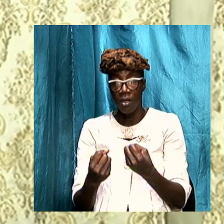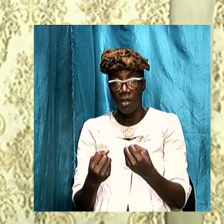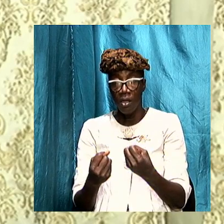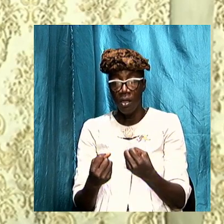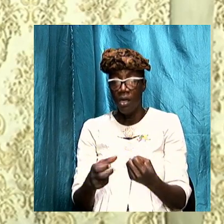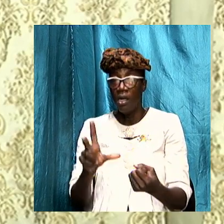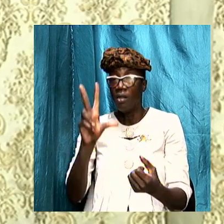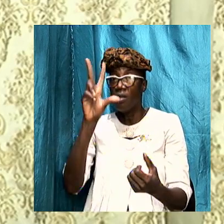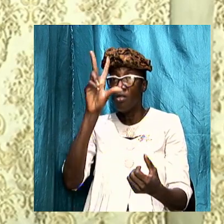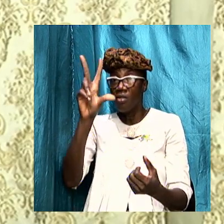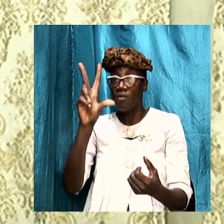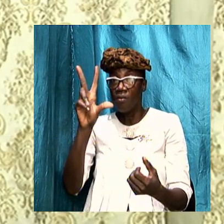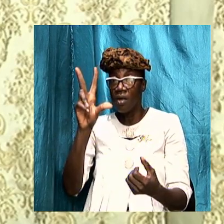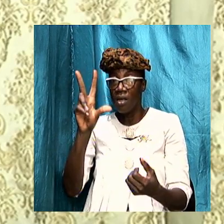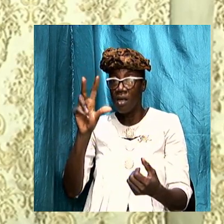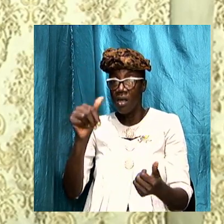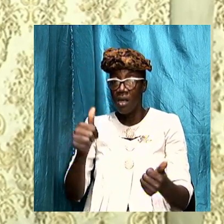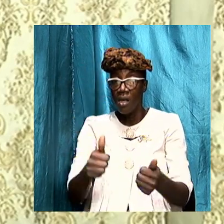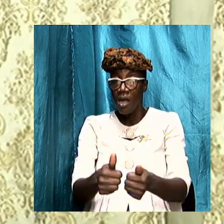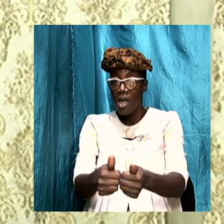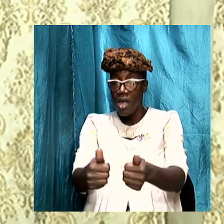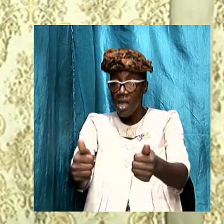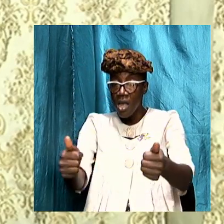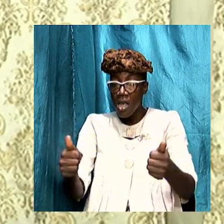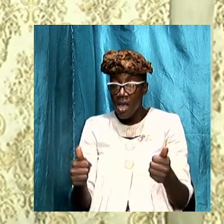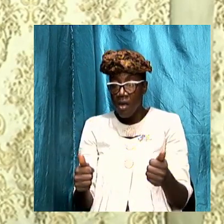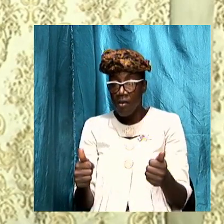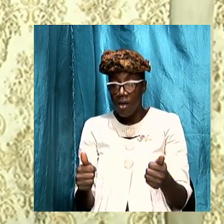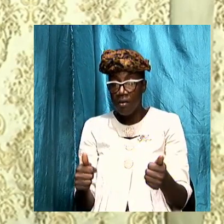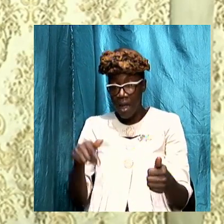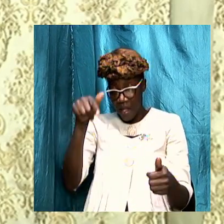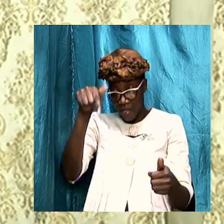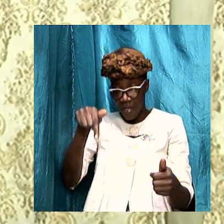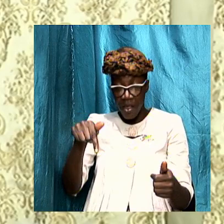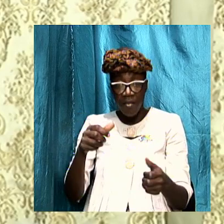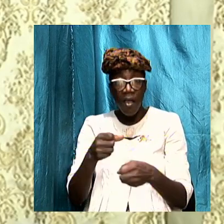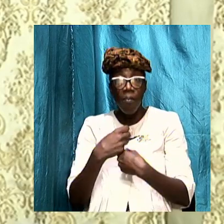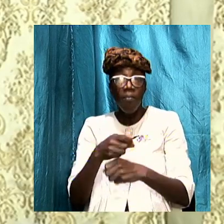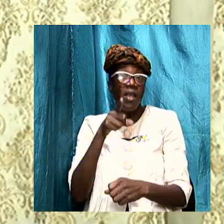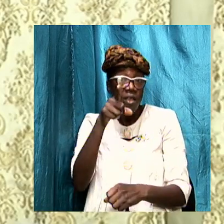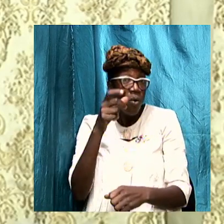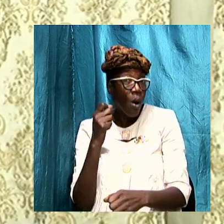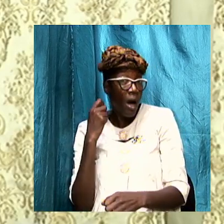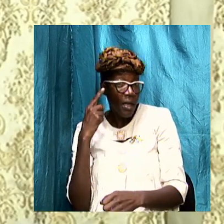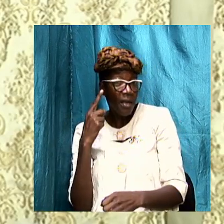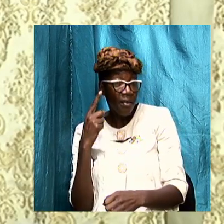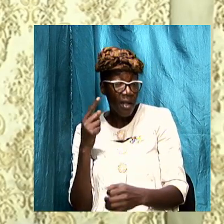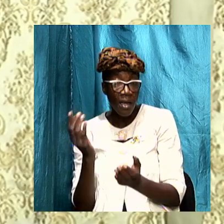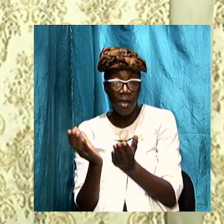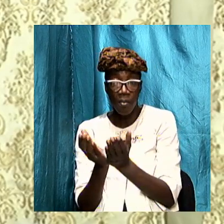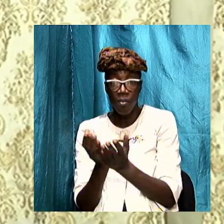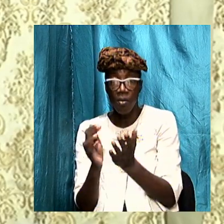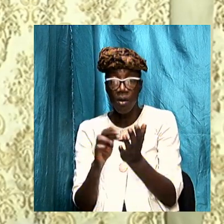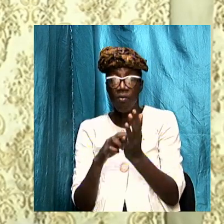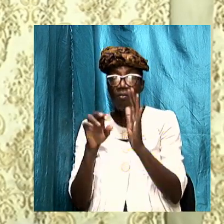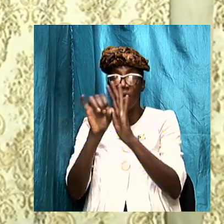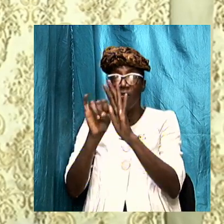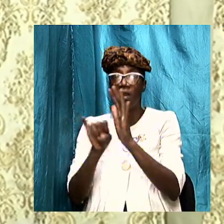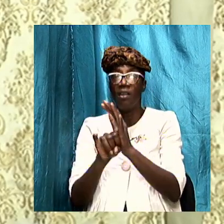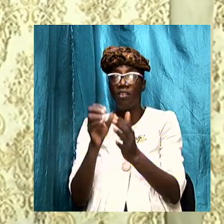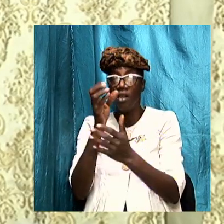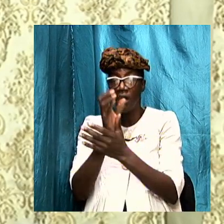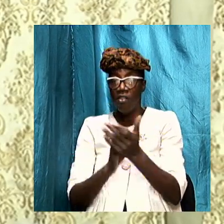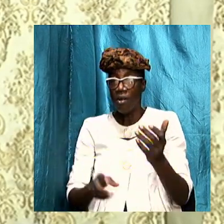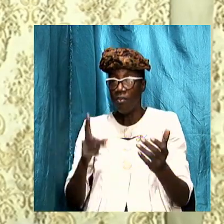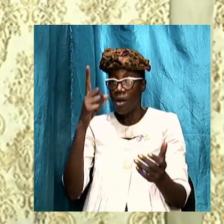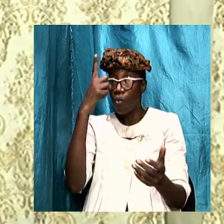three areas and this is the key to understanding the book of Revelation key Revelation chapter 1